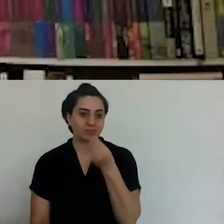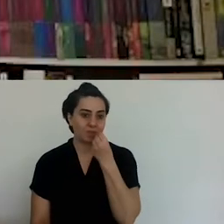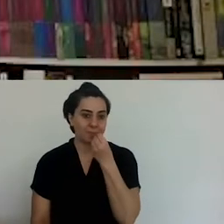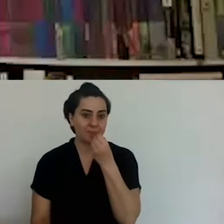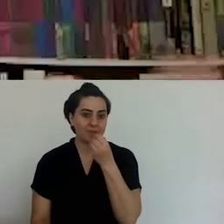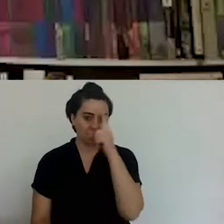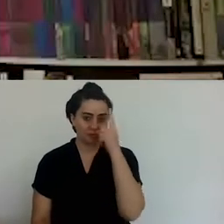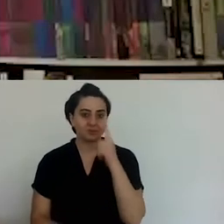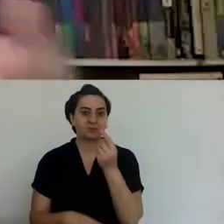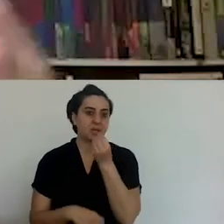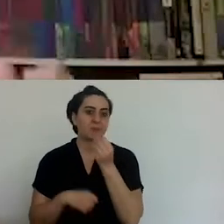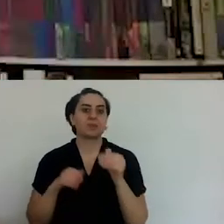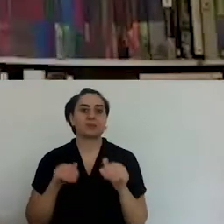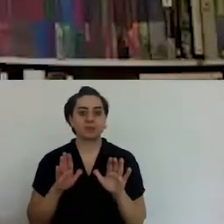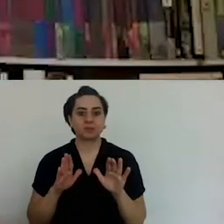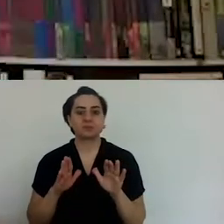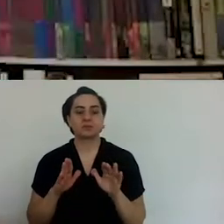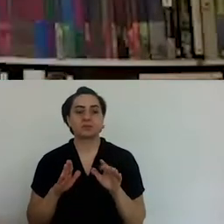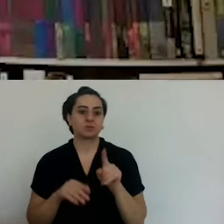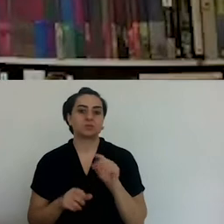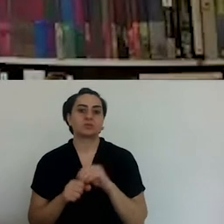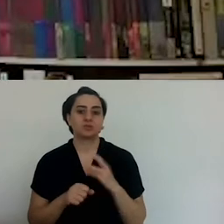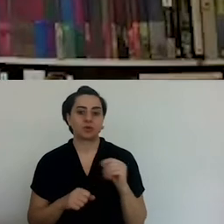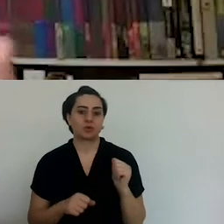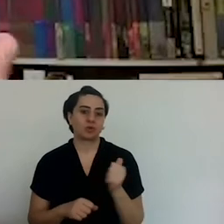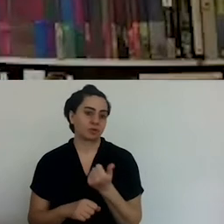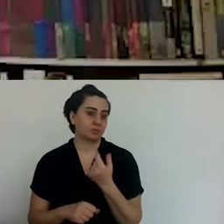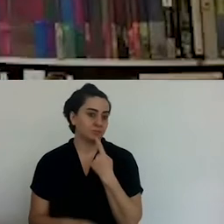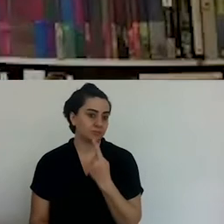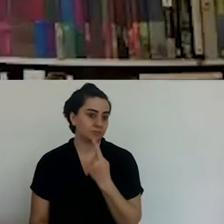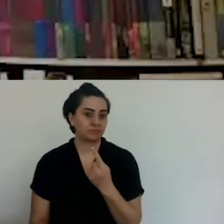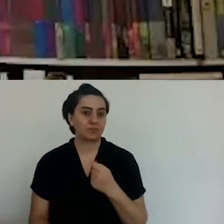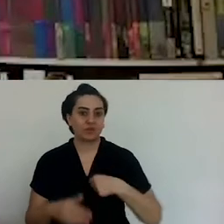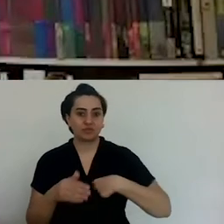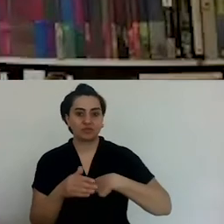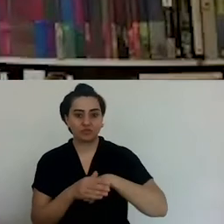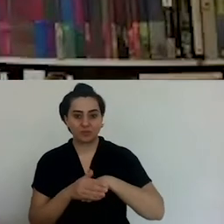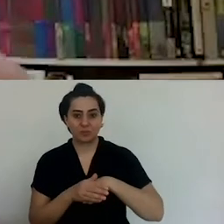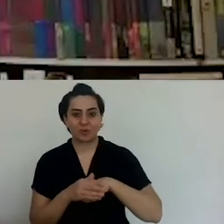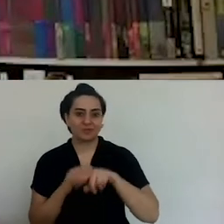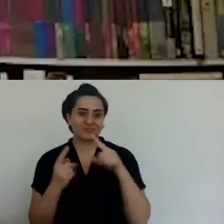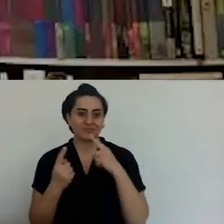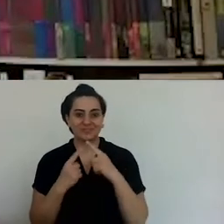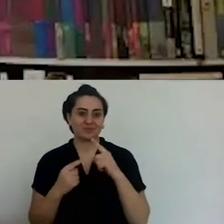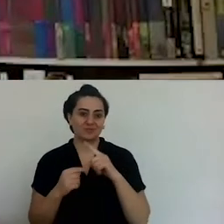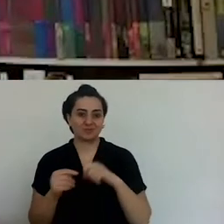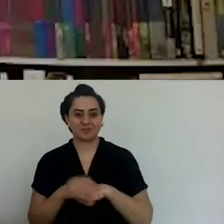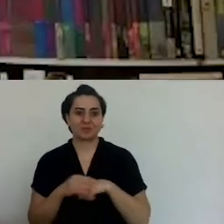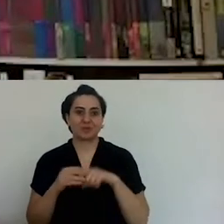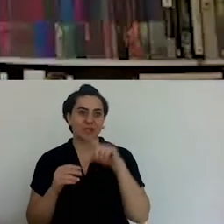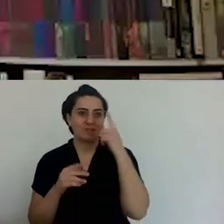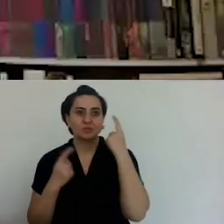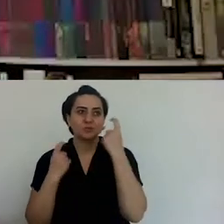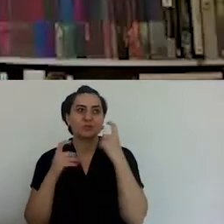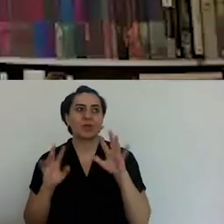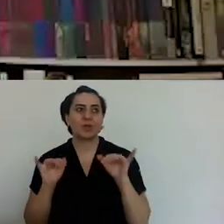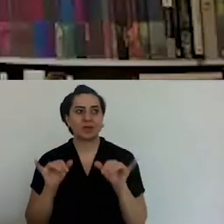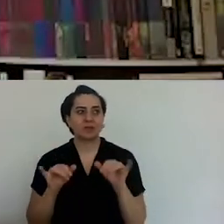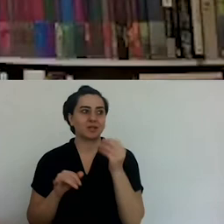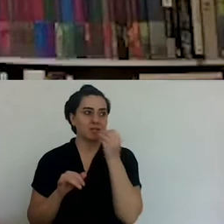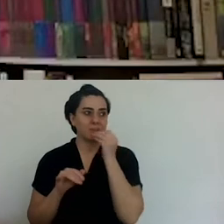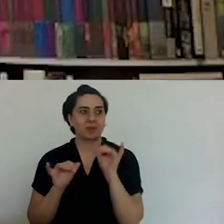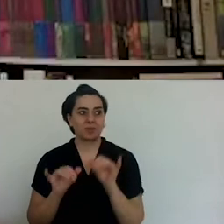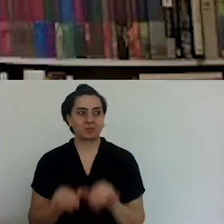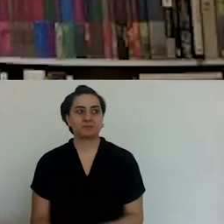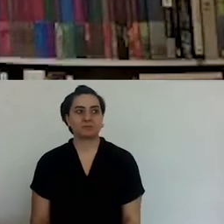One thing to remember is that food is not only food. This goes for many things. People